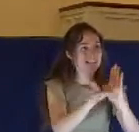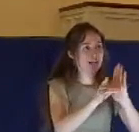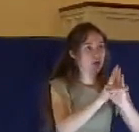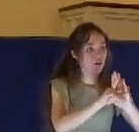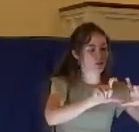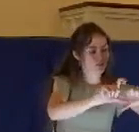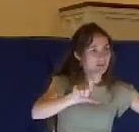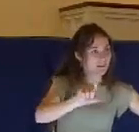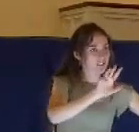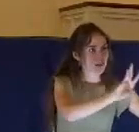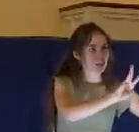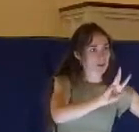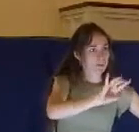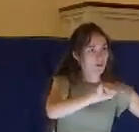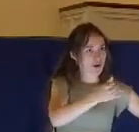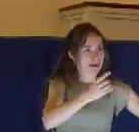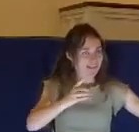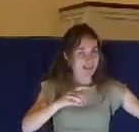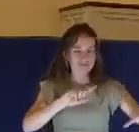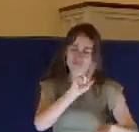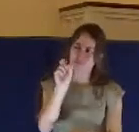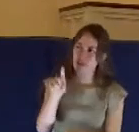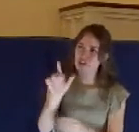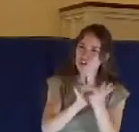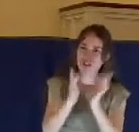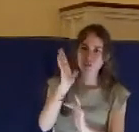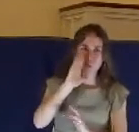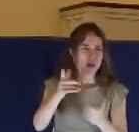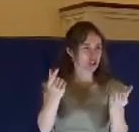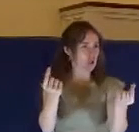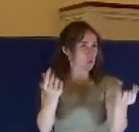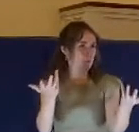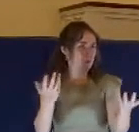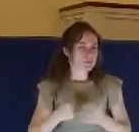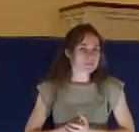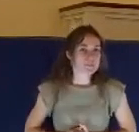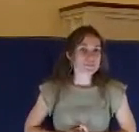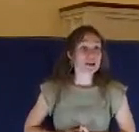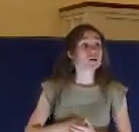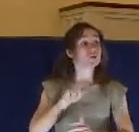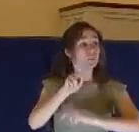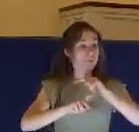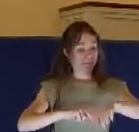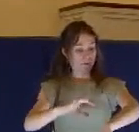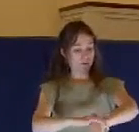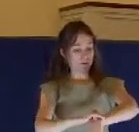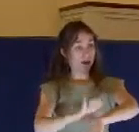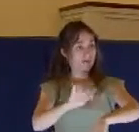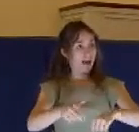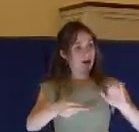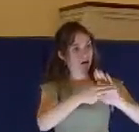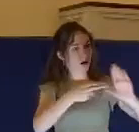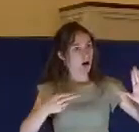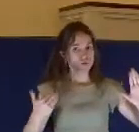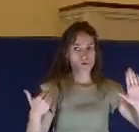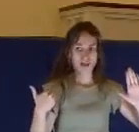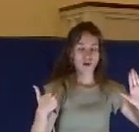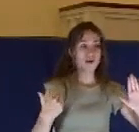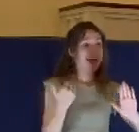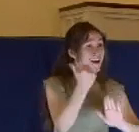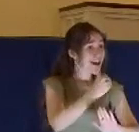Jesus do? And people would wear these bracelets to serve as a reminder that in whatever situation